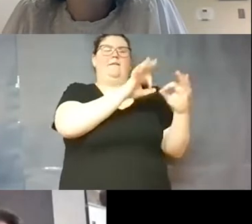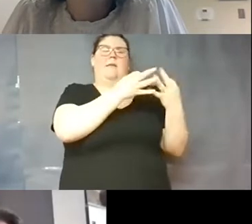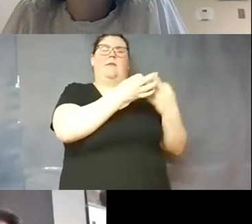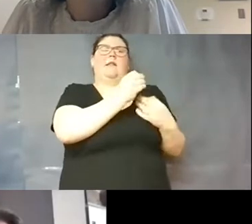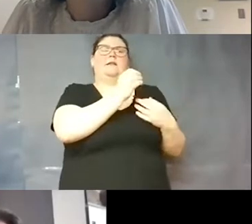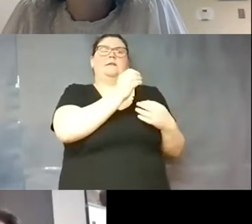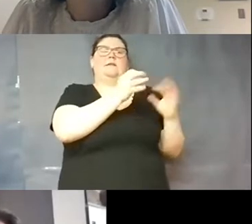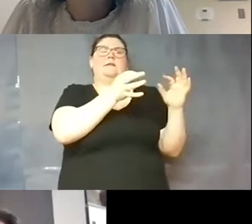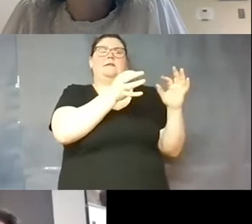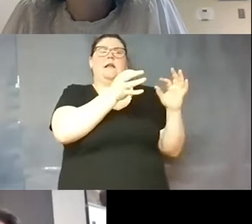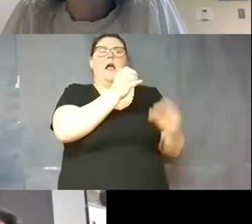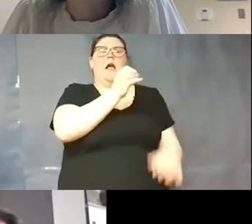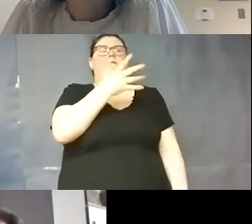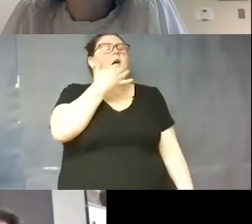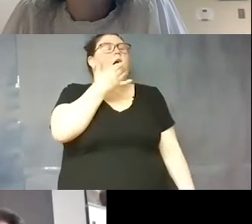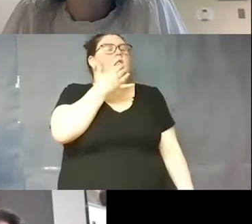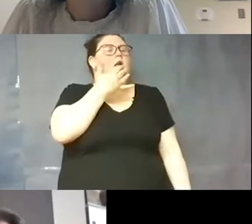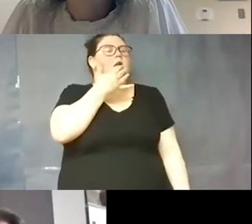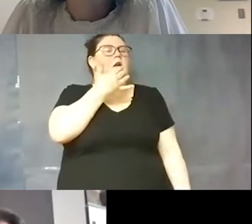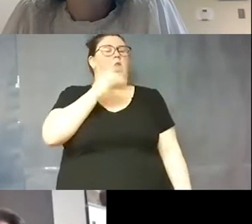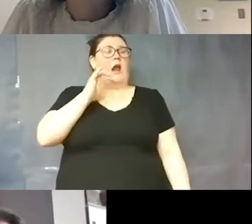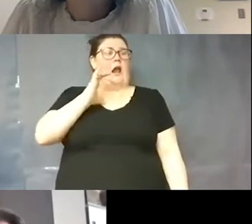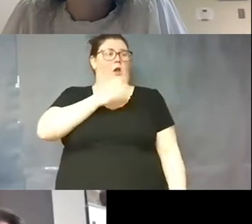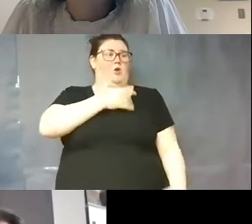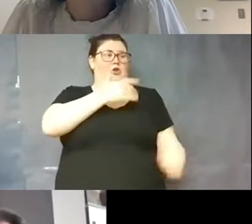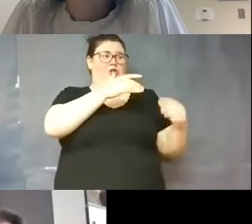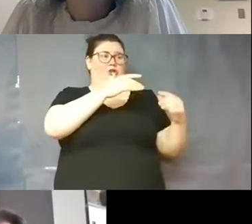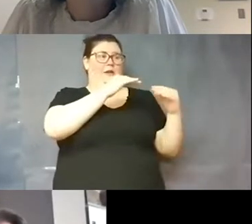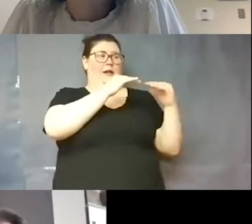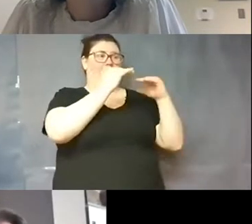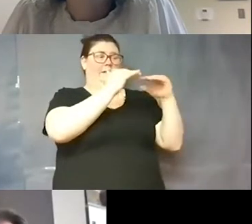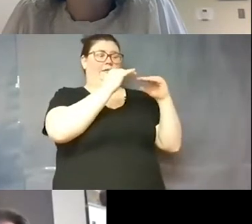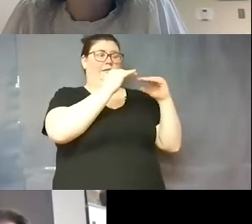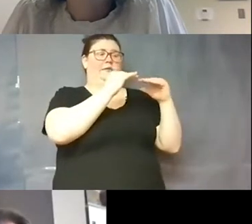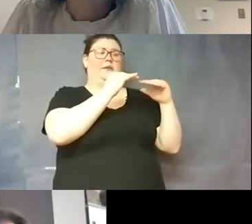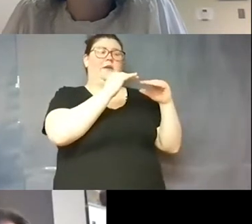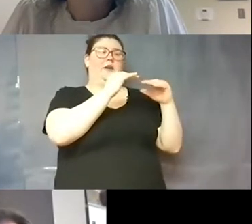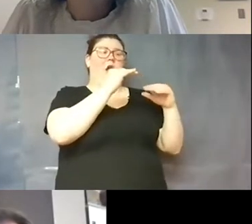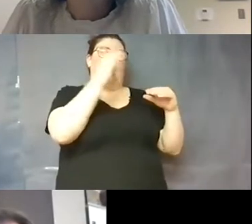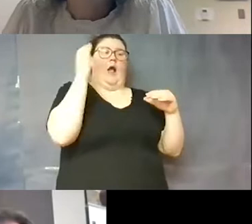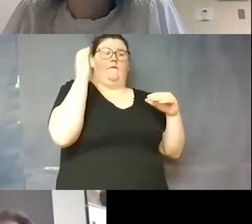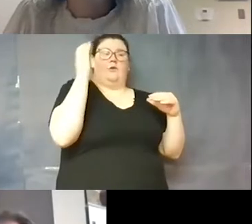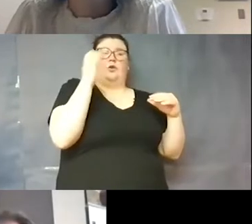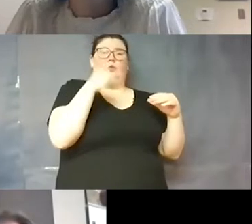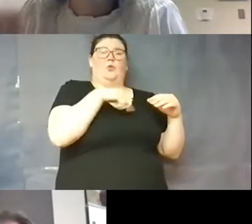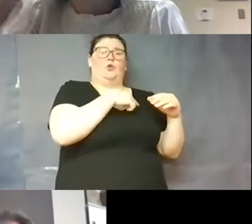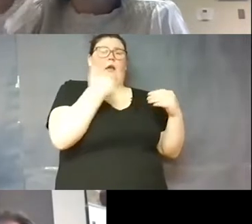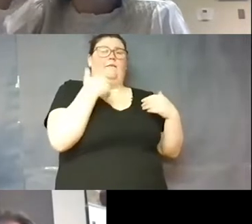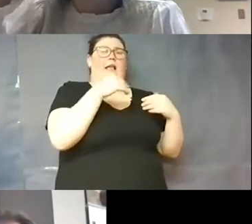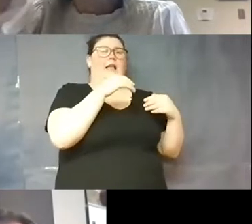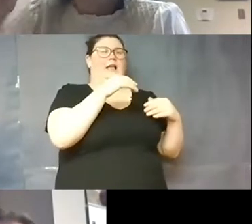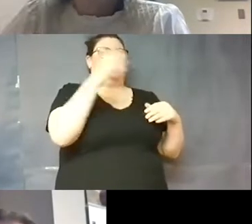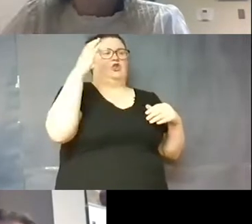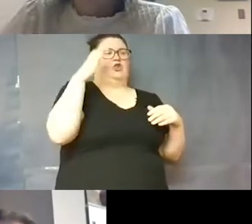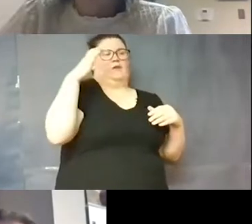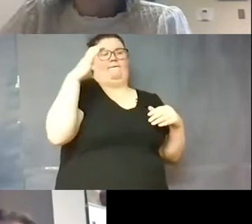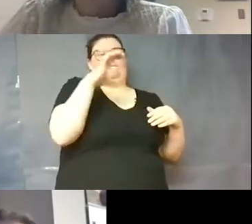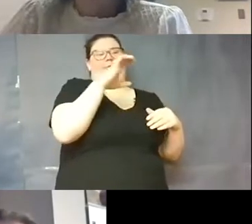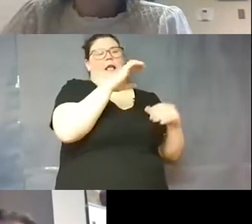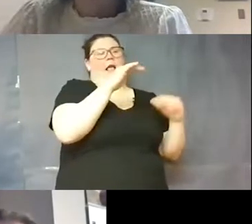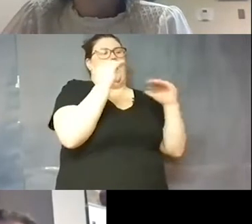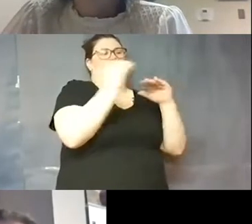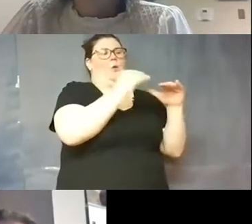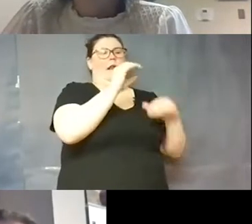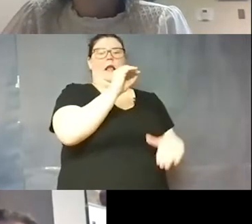add that our um chief equity officer is is not on the call but we we do have a new position of chief equity officer in building that department